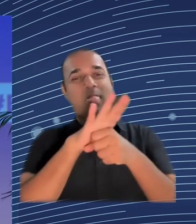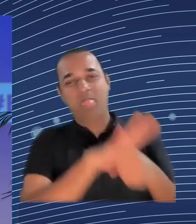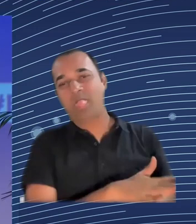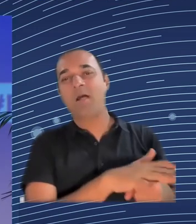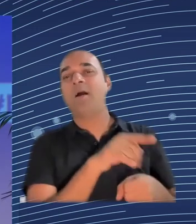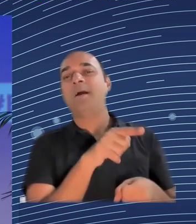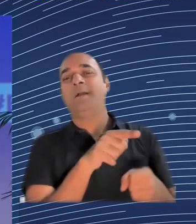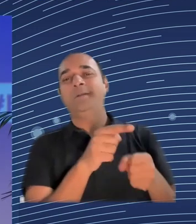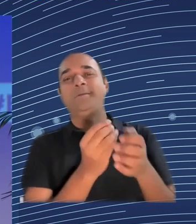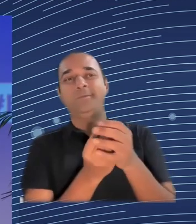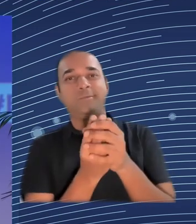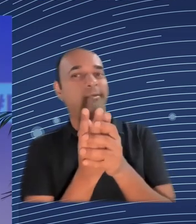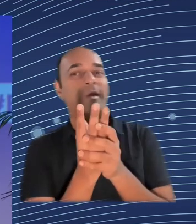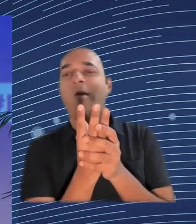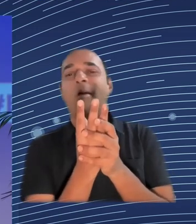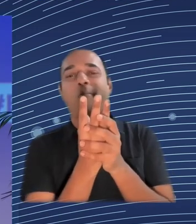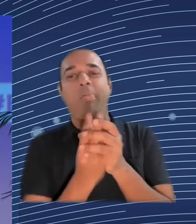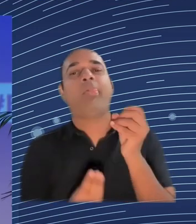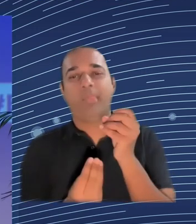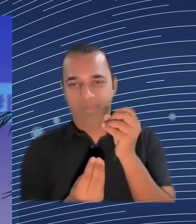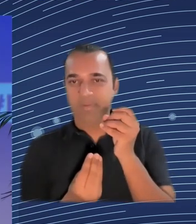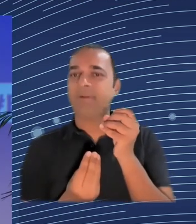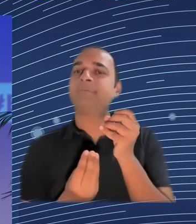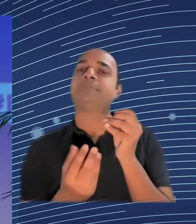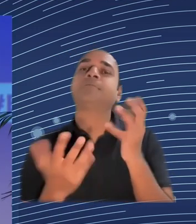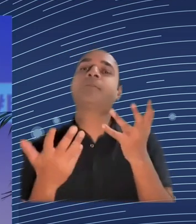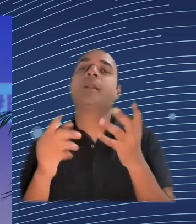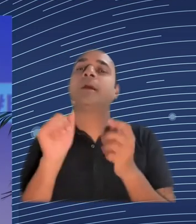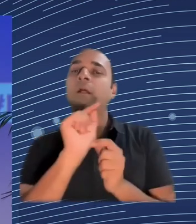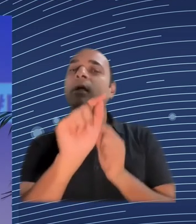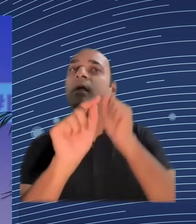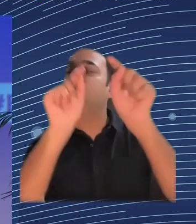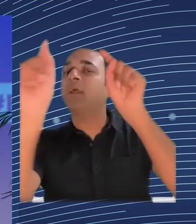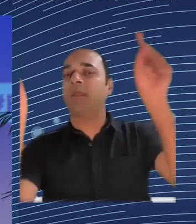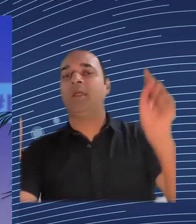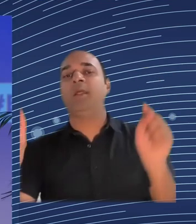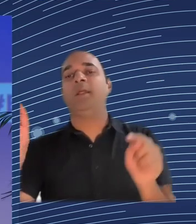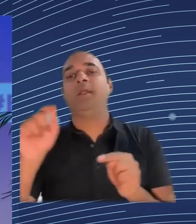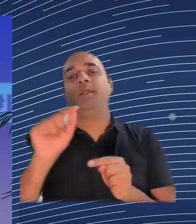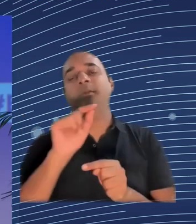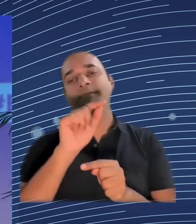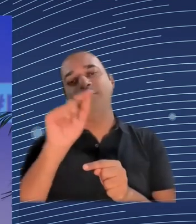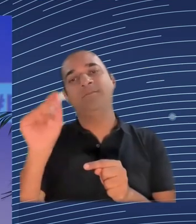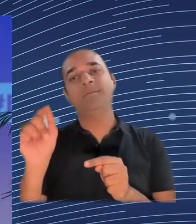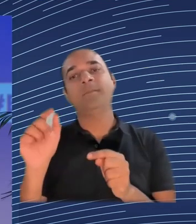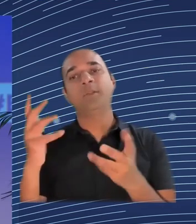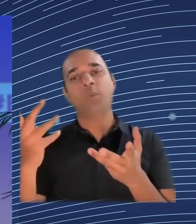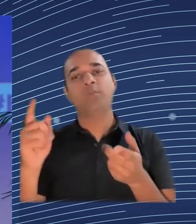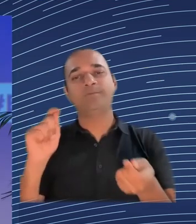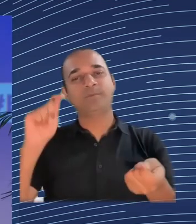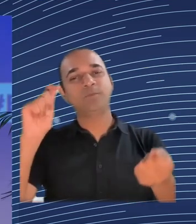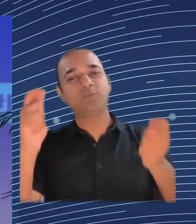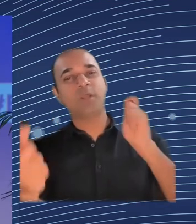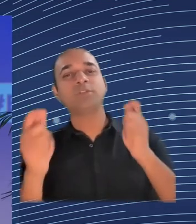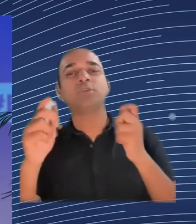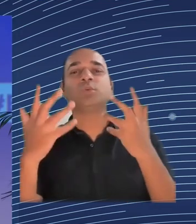in that respect. And this is something that is not just exclusive to the UK. can happen anywhere as we see the map in there. So we have